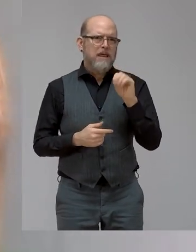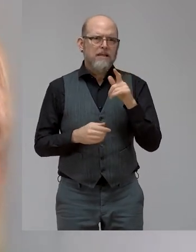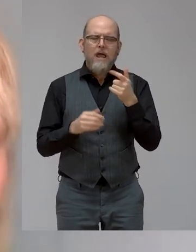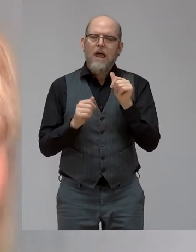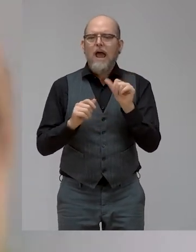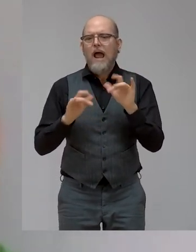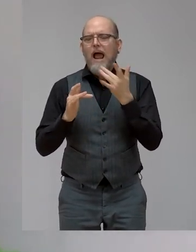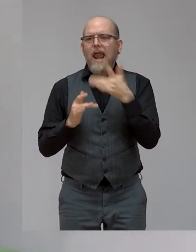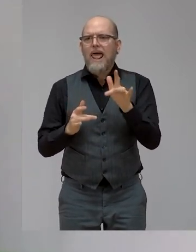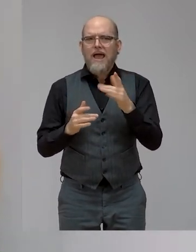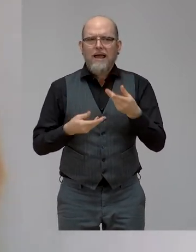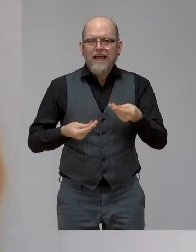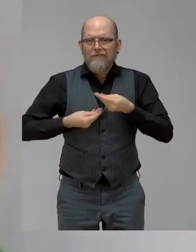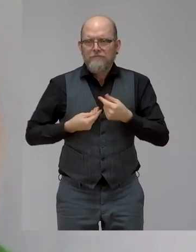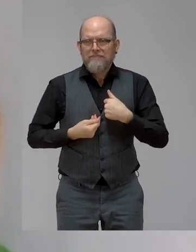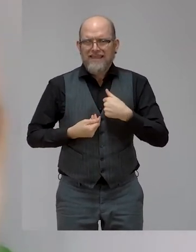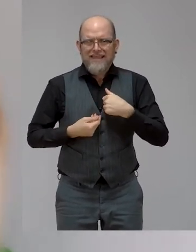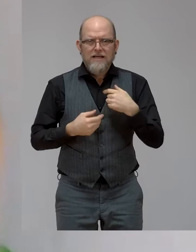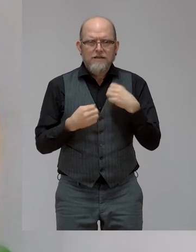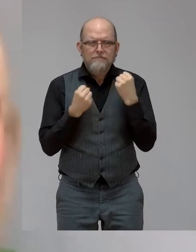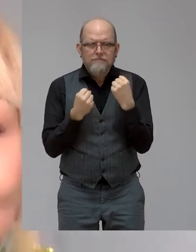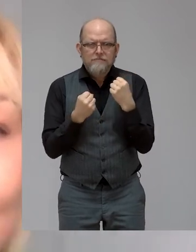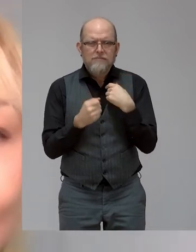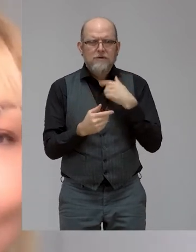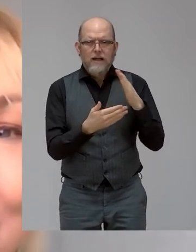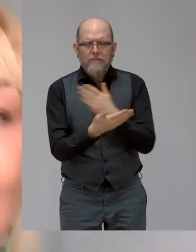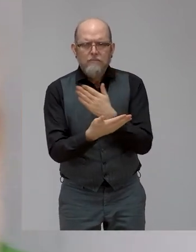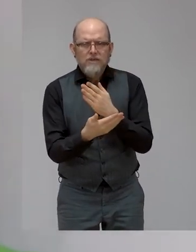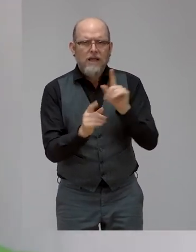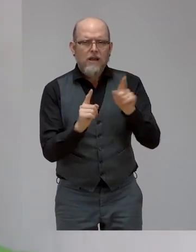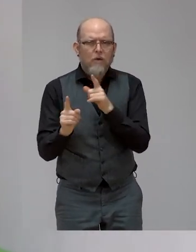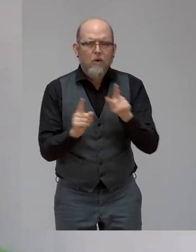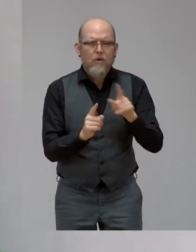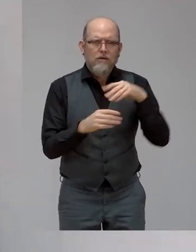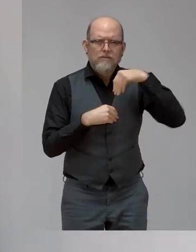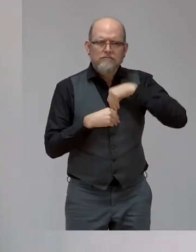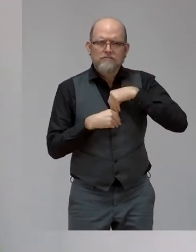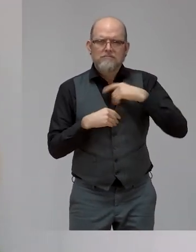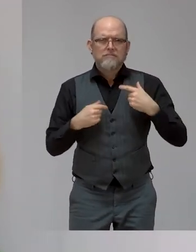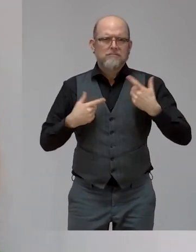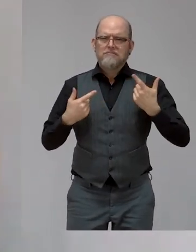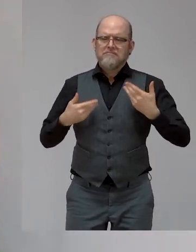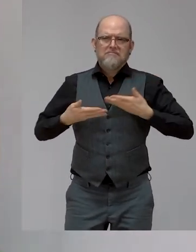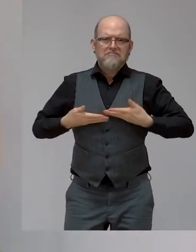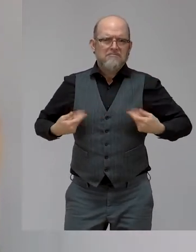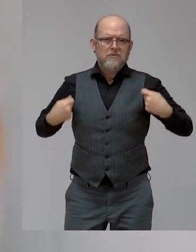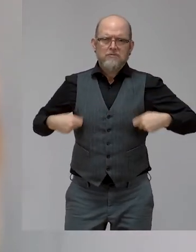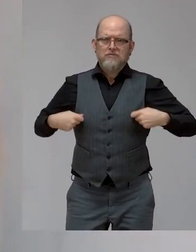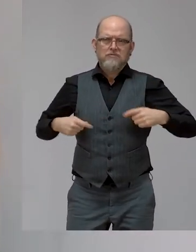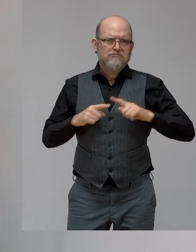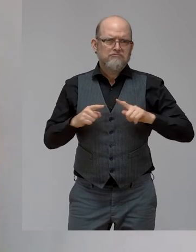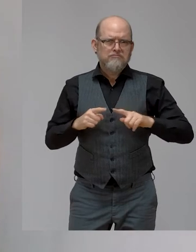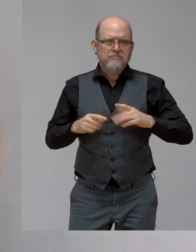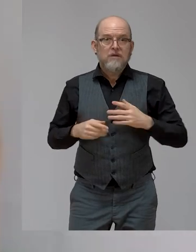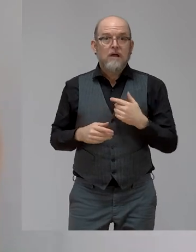close to my heart. It can be a song. It can be a crazy shirt. It can be a text message from a friend saying not to give up.